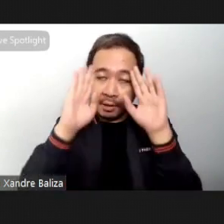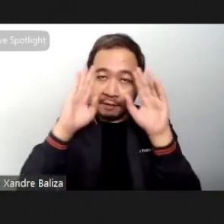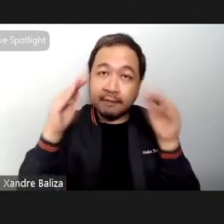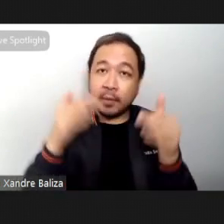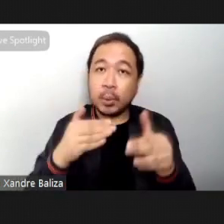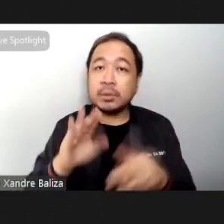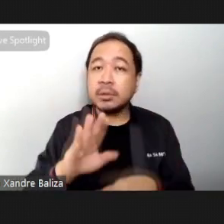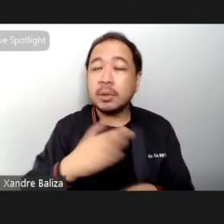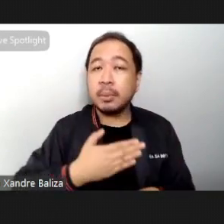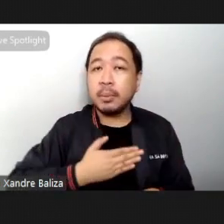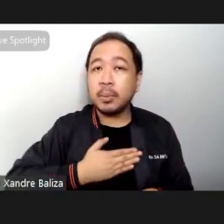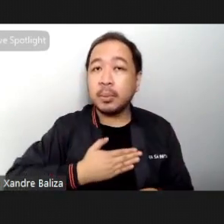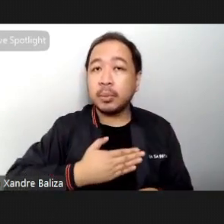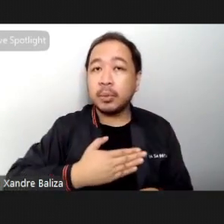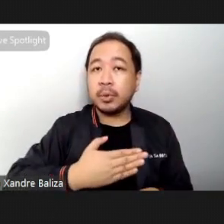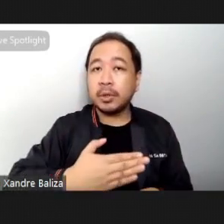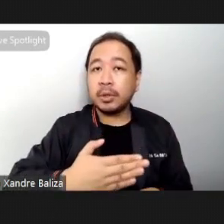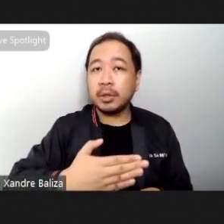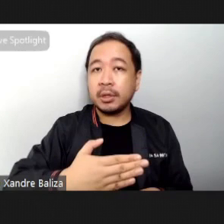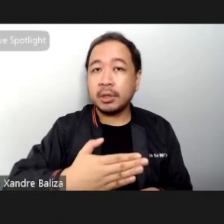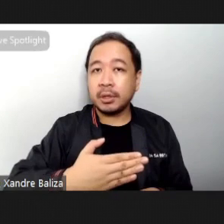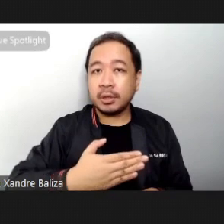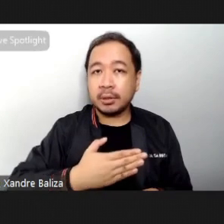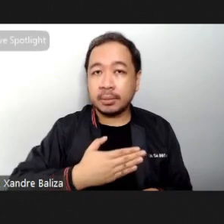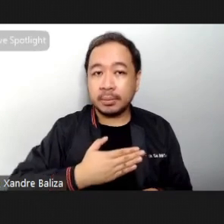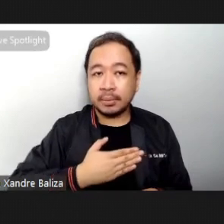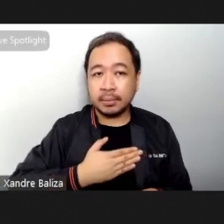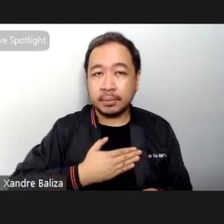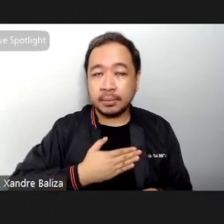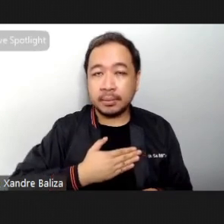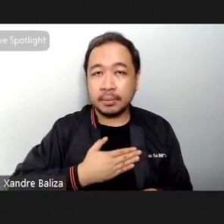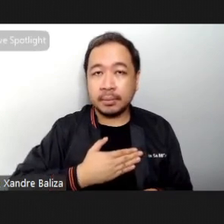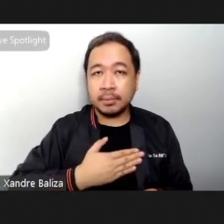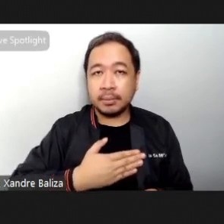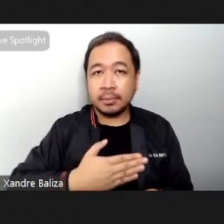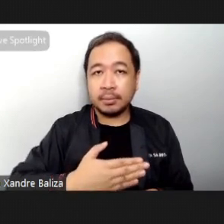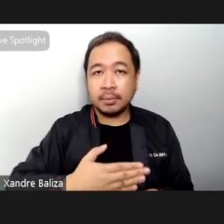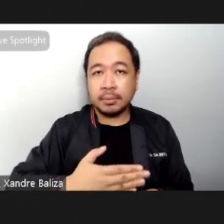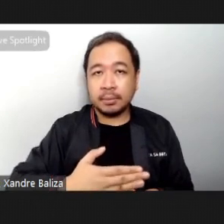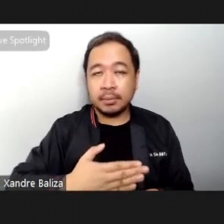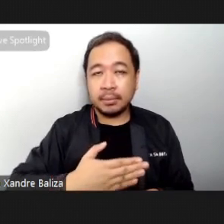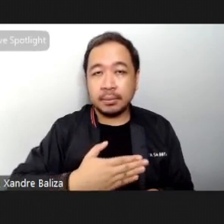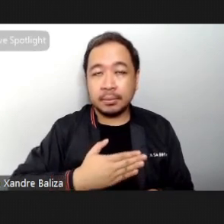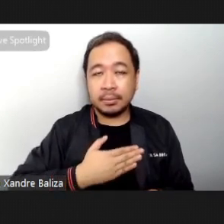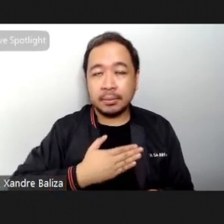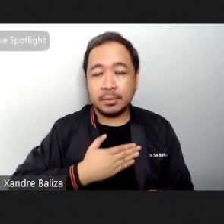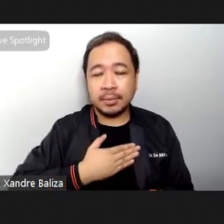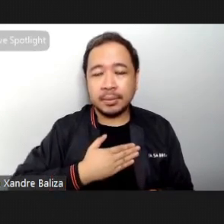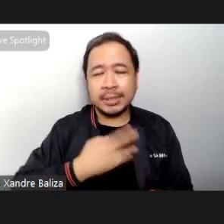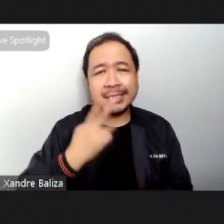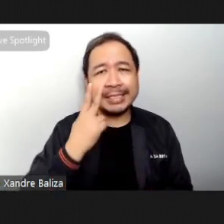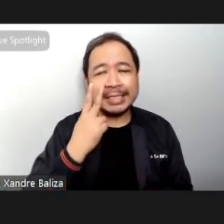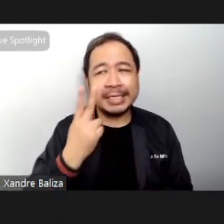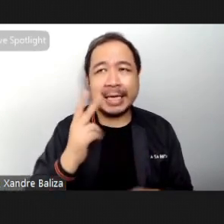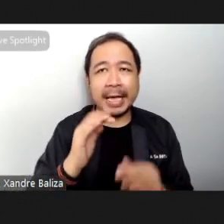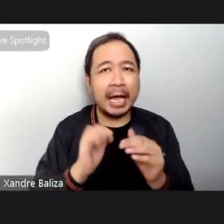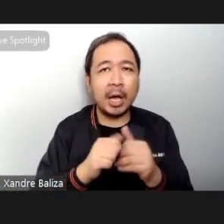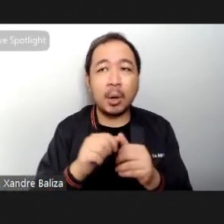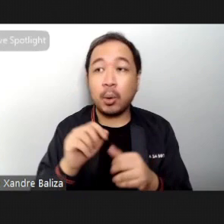and just noticing how the air moves from your nostrils